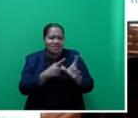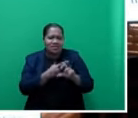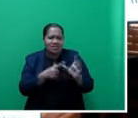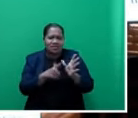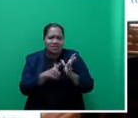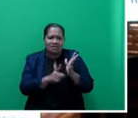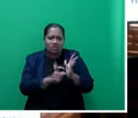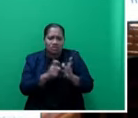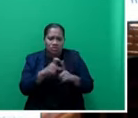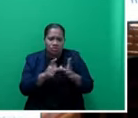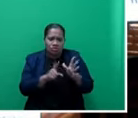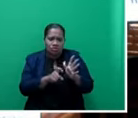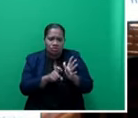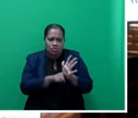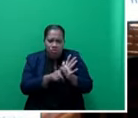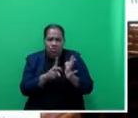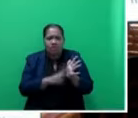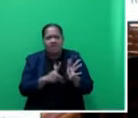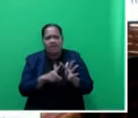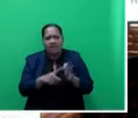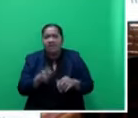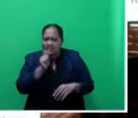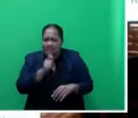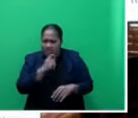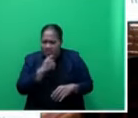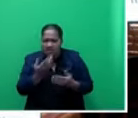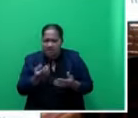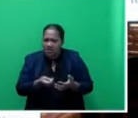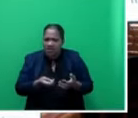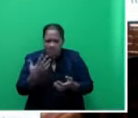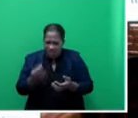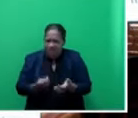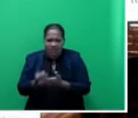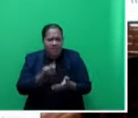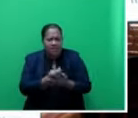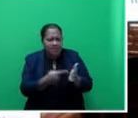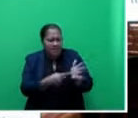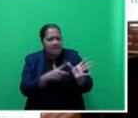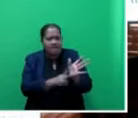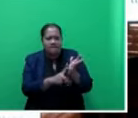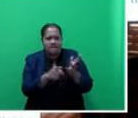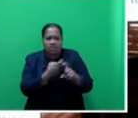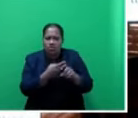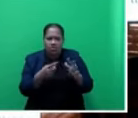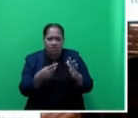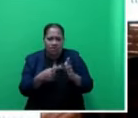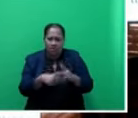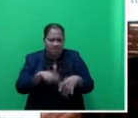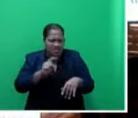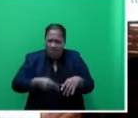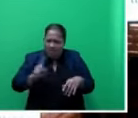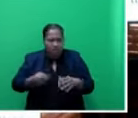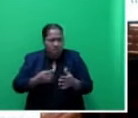Nawakawa Village in Tabeuni at a cost of $65,000. At Tabuki Village at a cost of $100,000. At